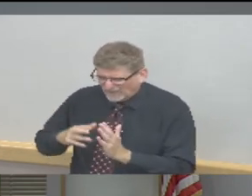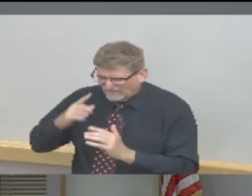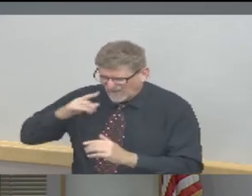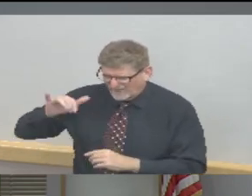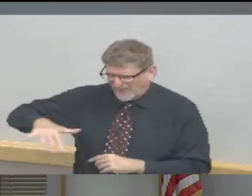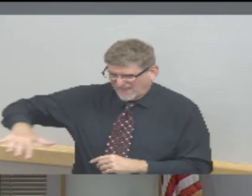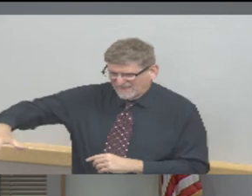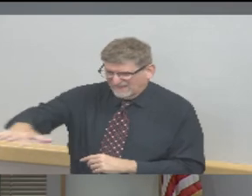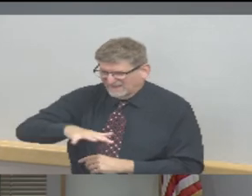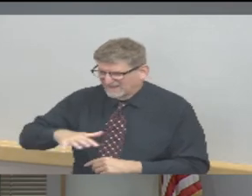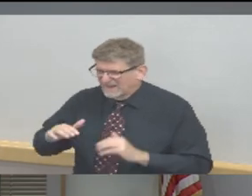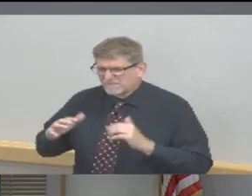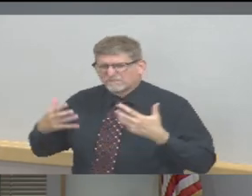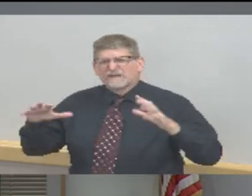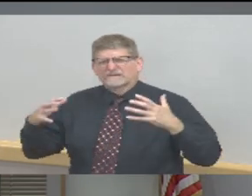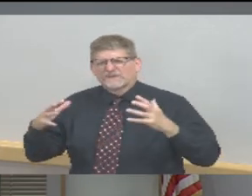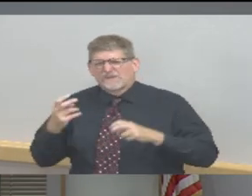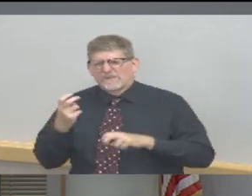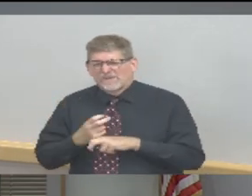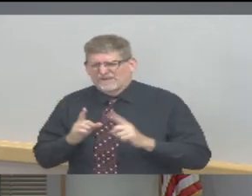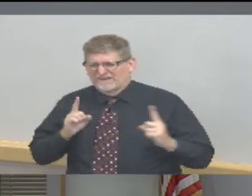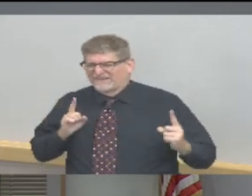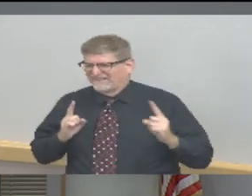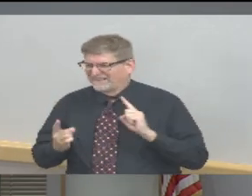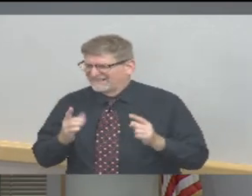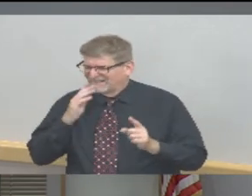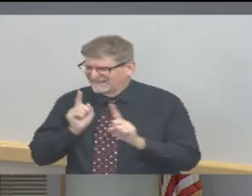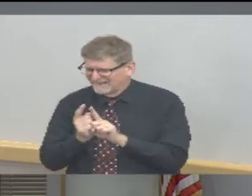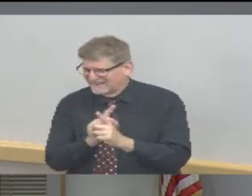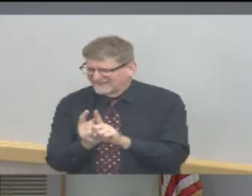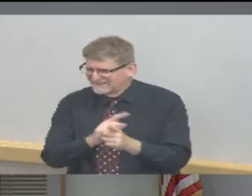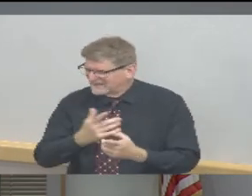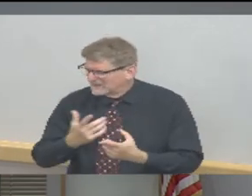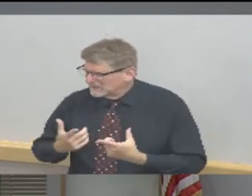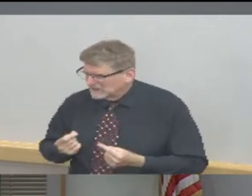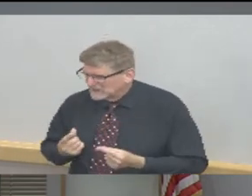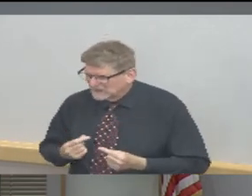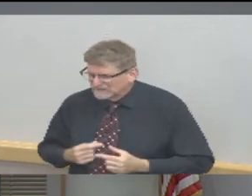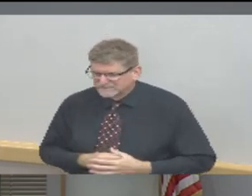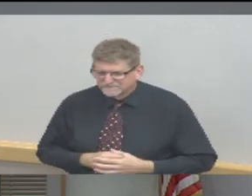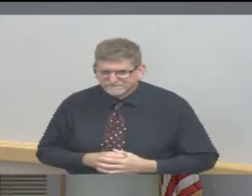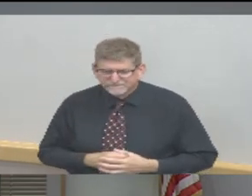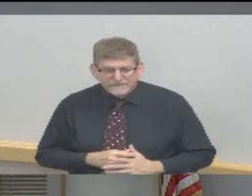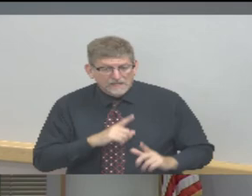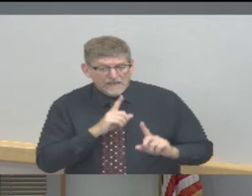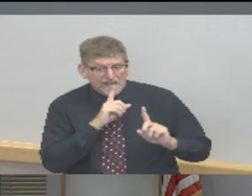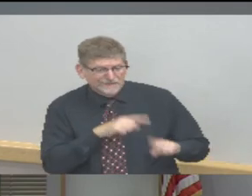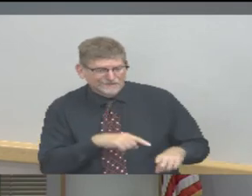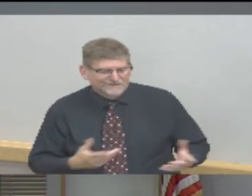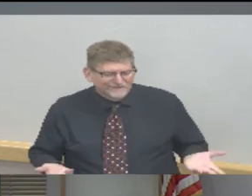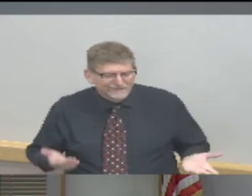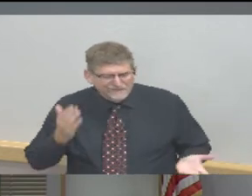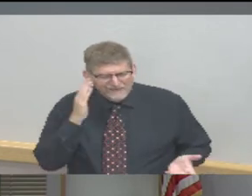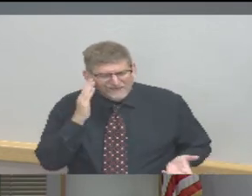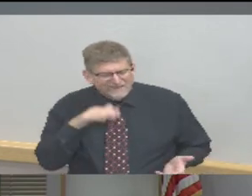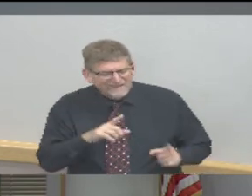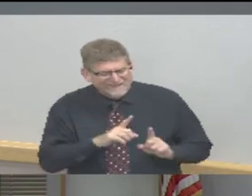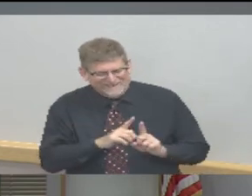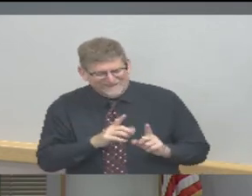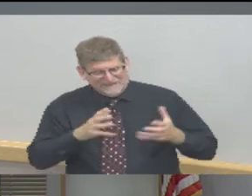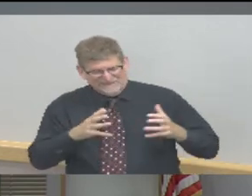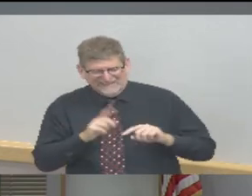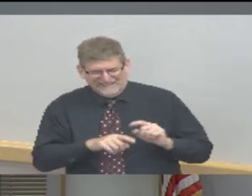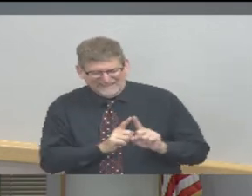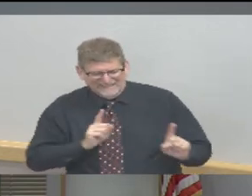Well, you know, in those settings, social distancing is difficult to maintain, and that's where wearing a mask